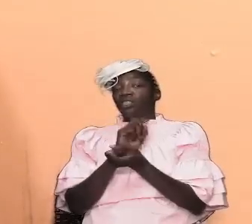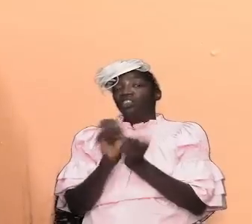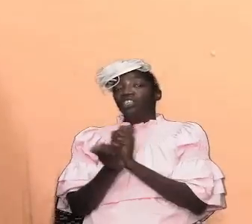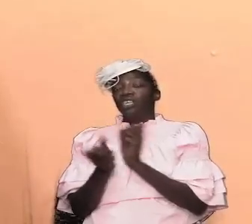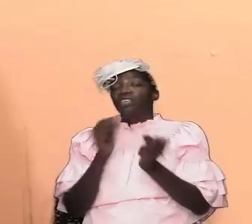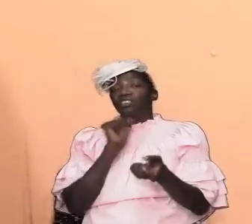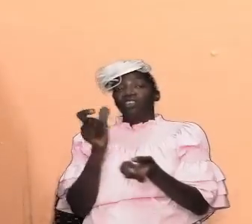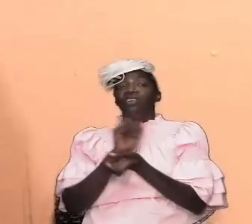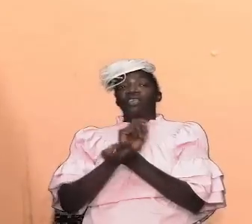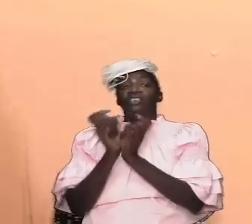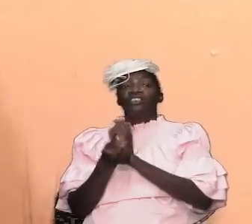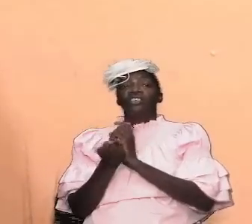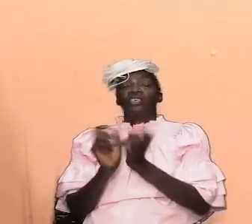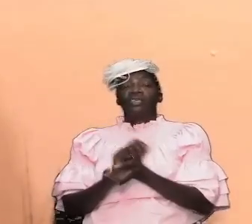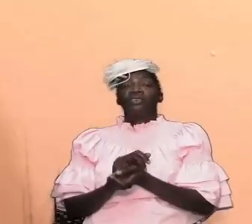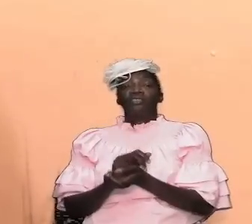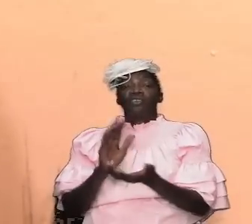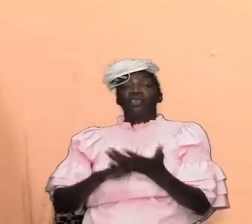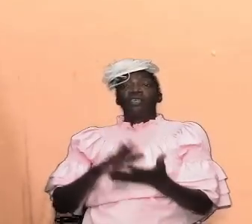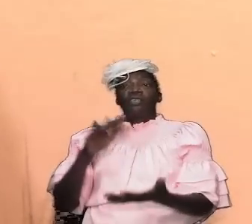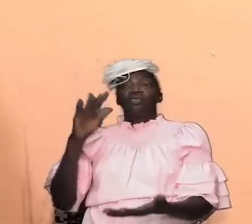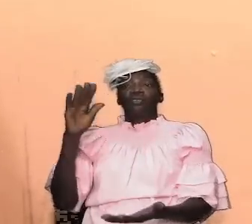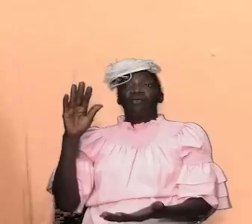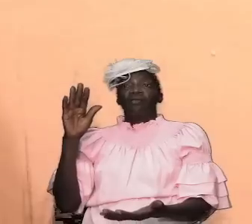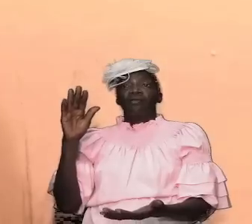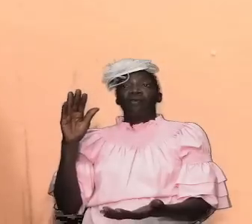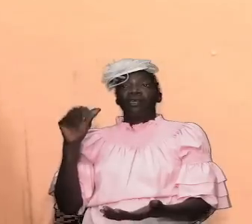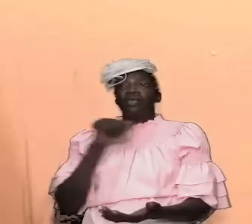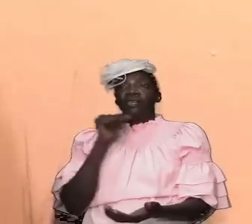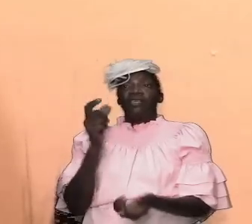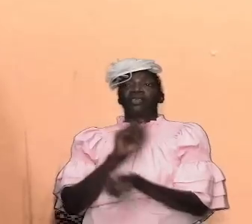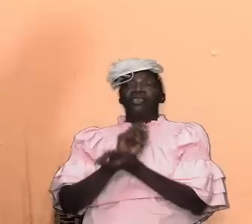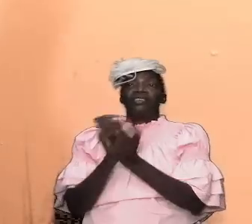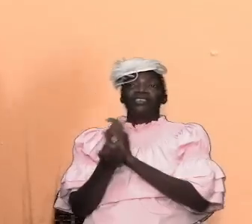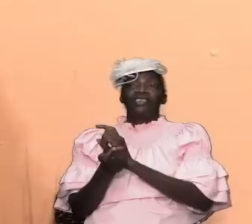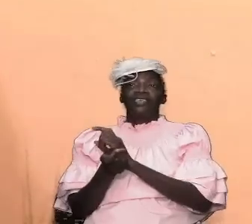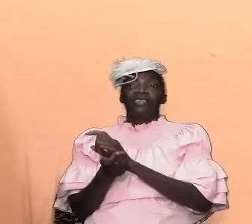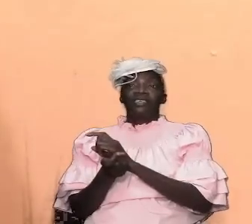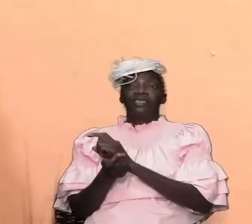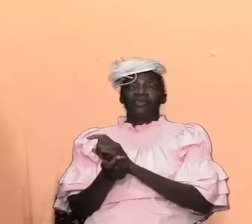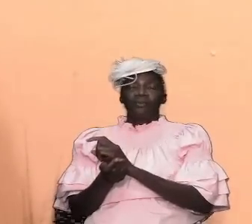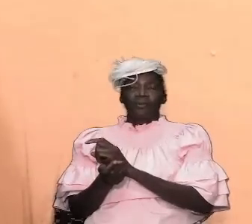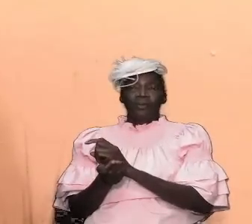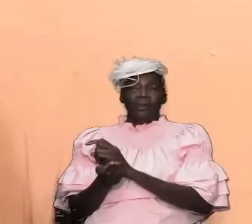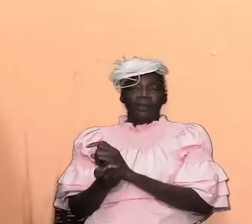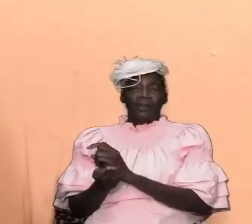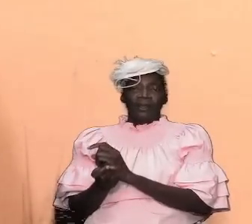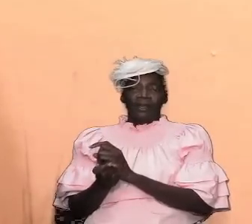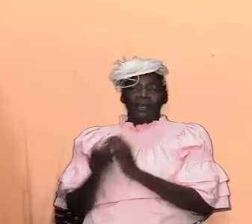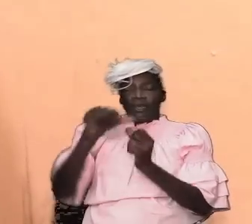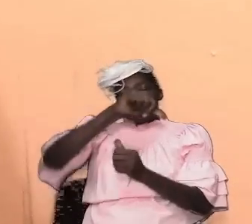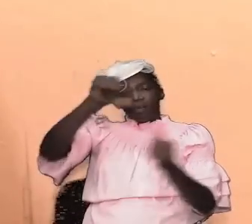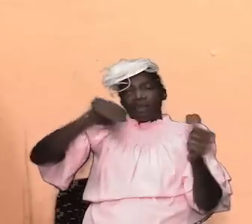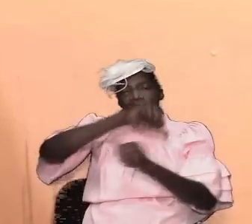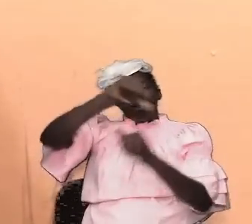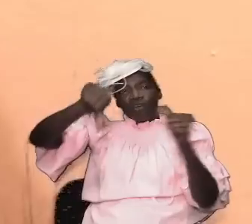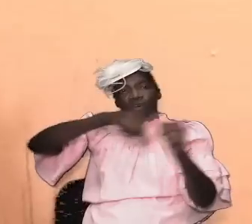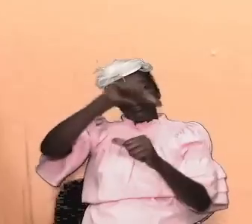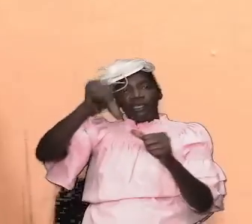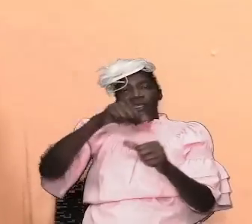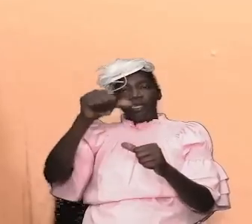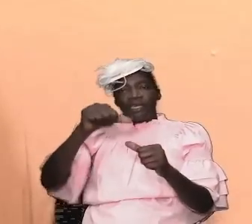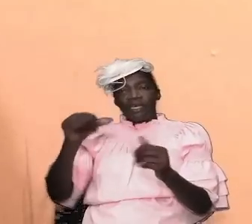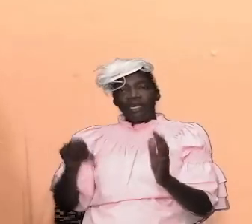not changed his glory has not changed his shekinah has not changed the